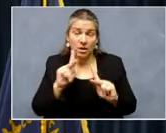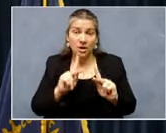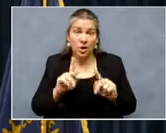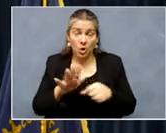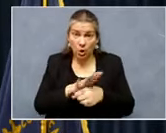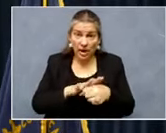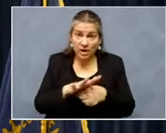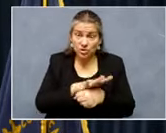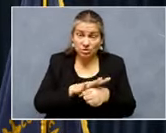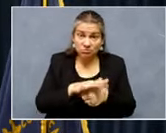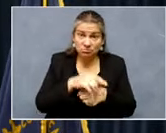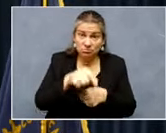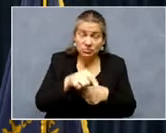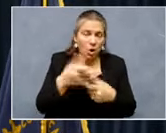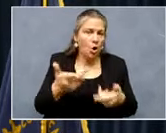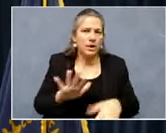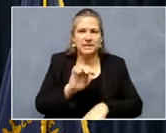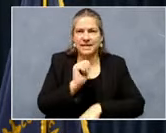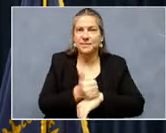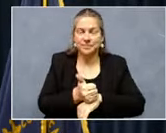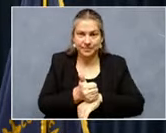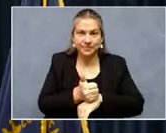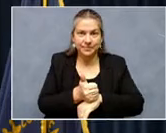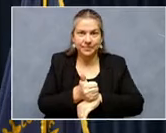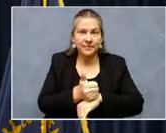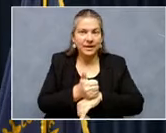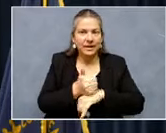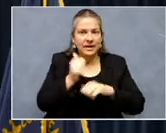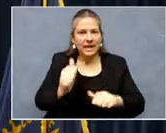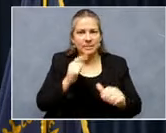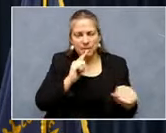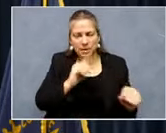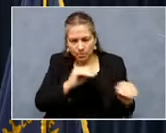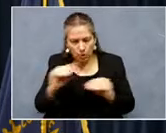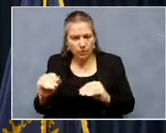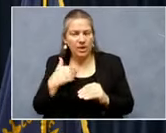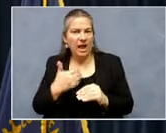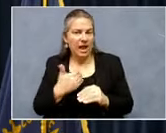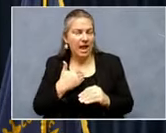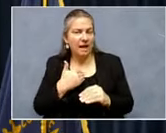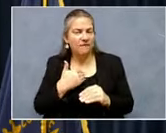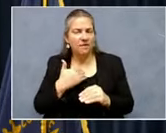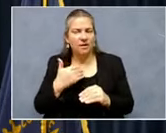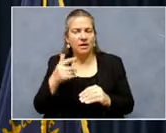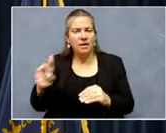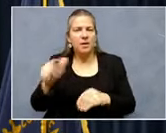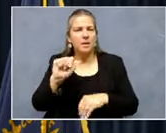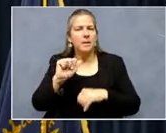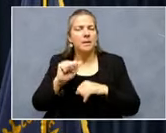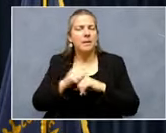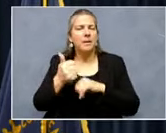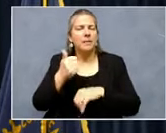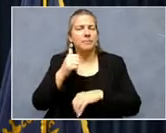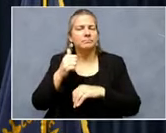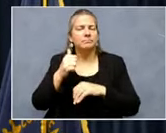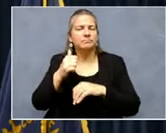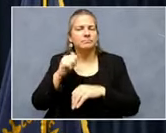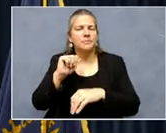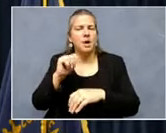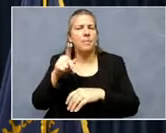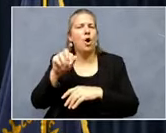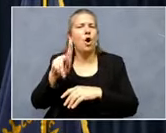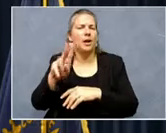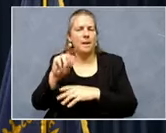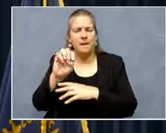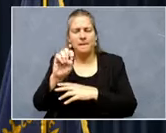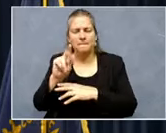also already set, though it can be moved just a little bit. We actually have a monument park here on the Capitol grounds. Um, you can only see one of